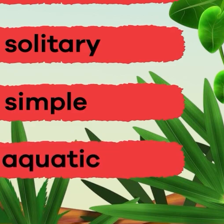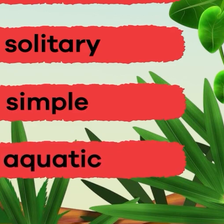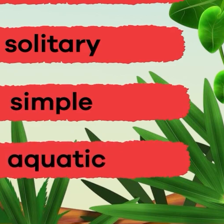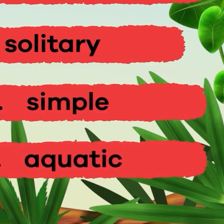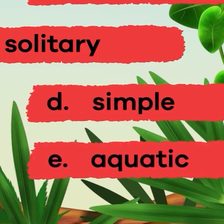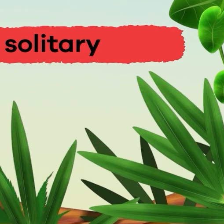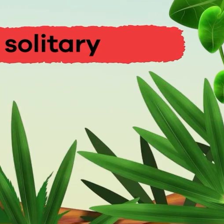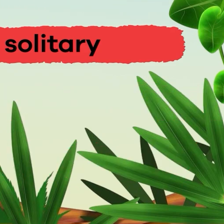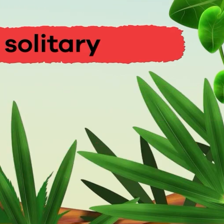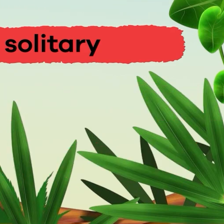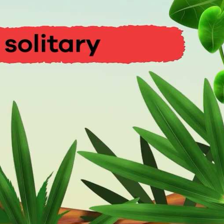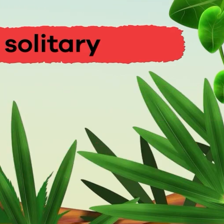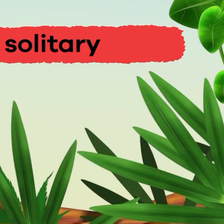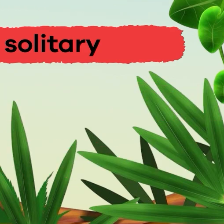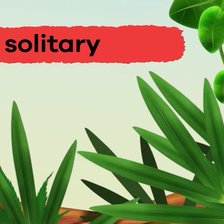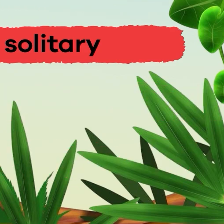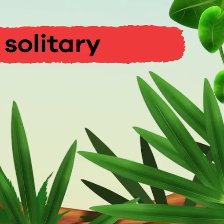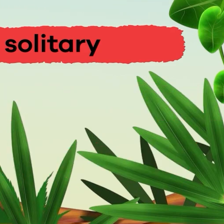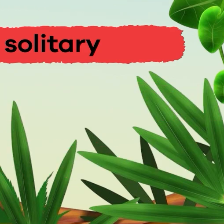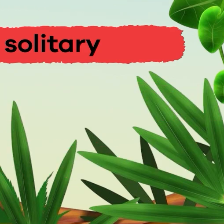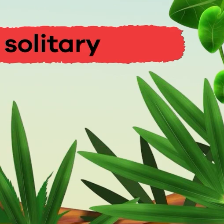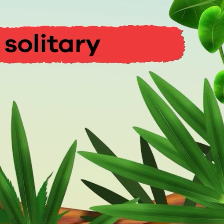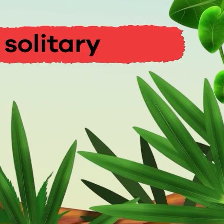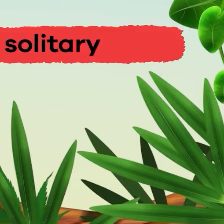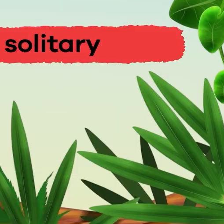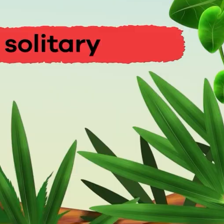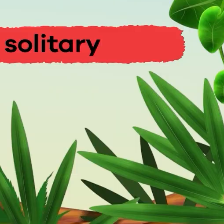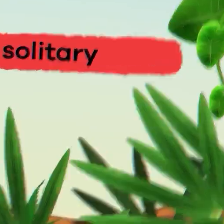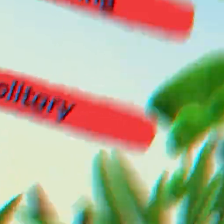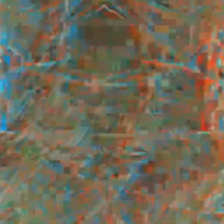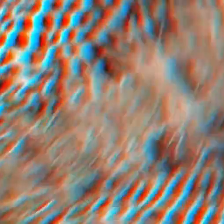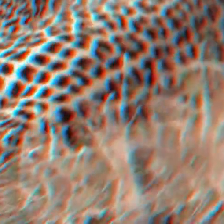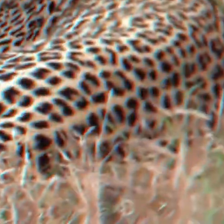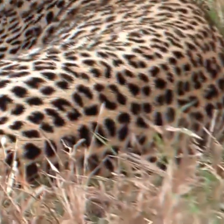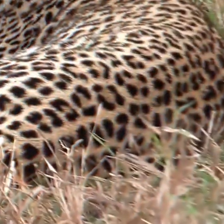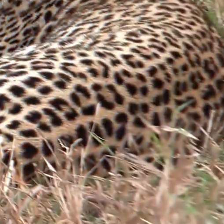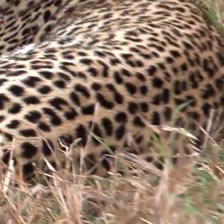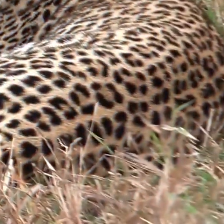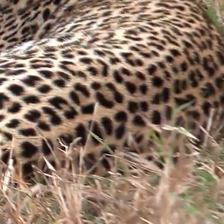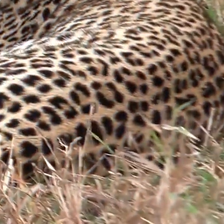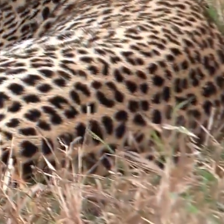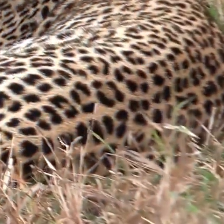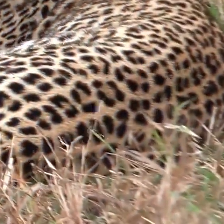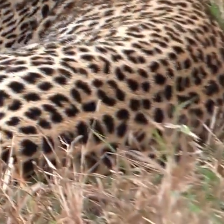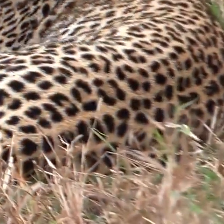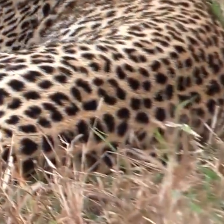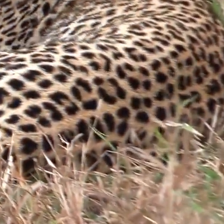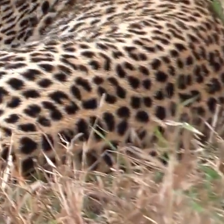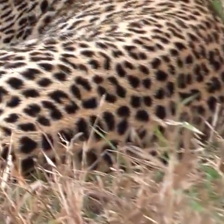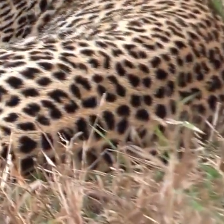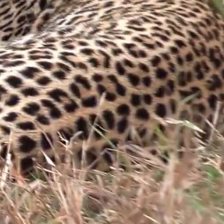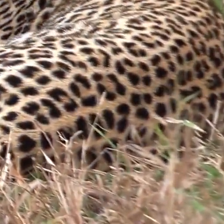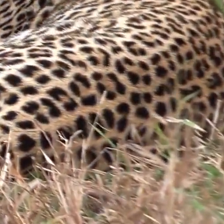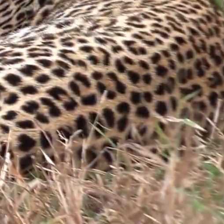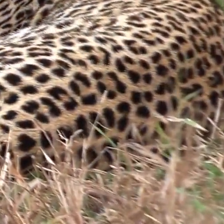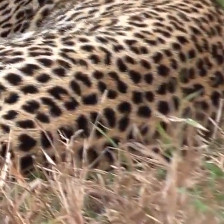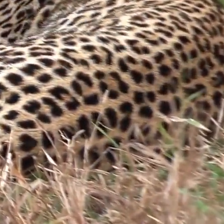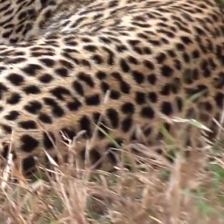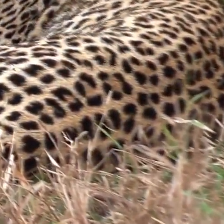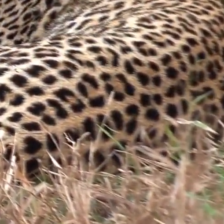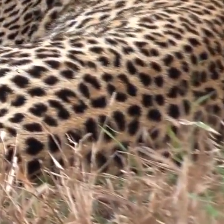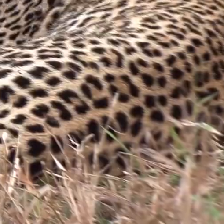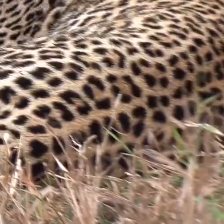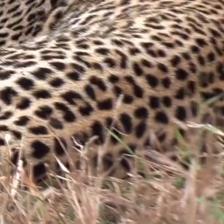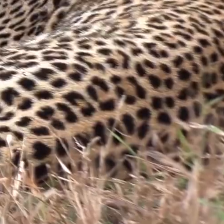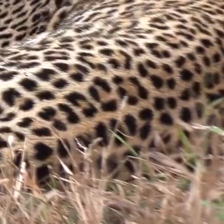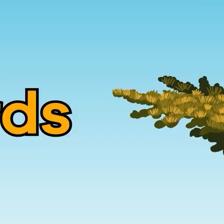a cunning and c solitary great work friends if you enjoyed learning about